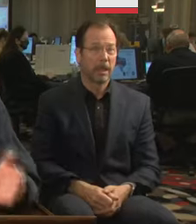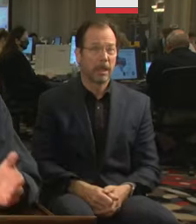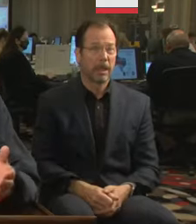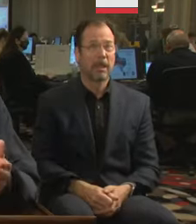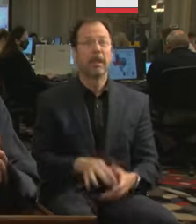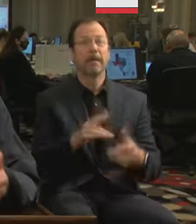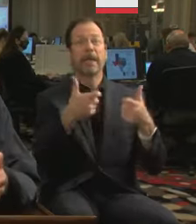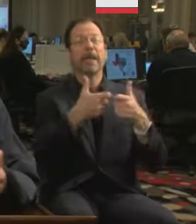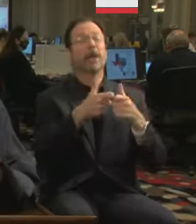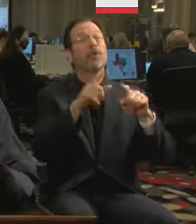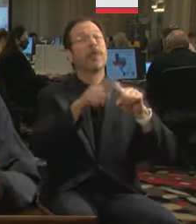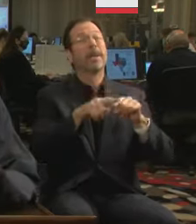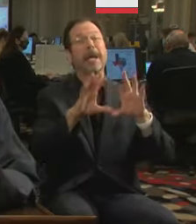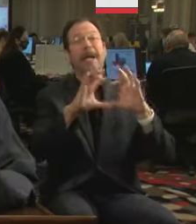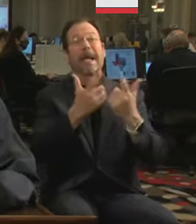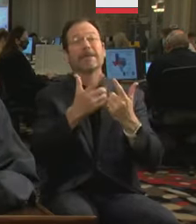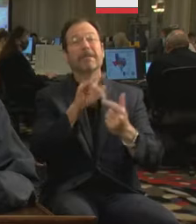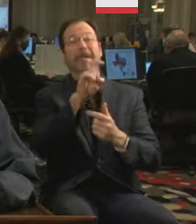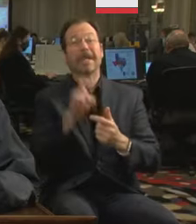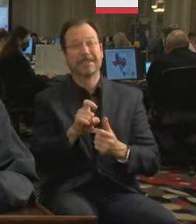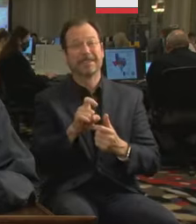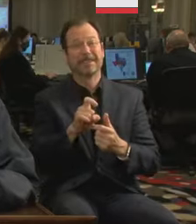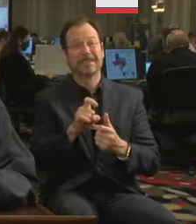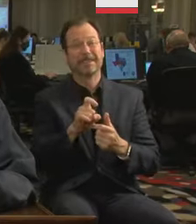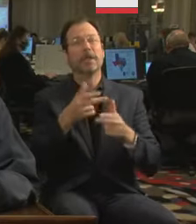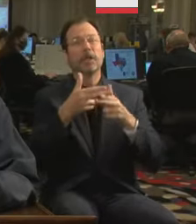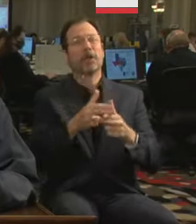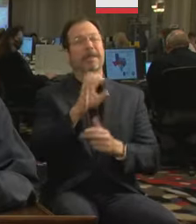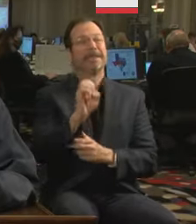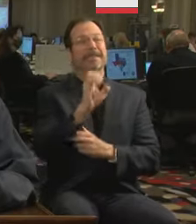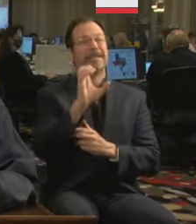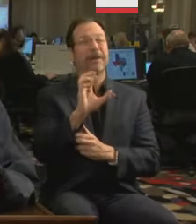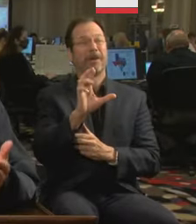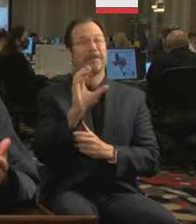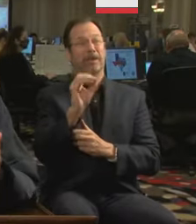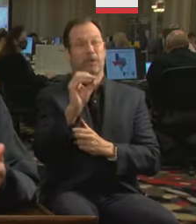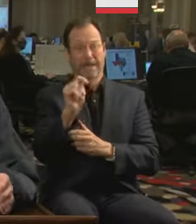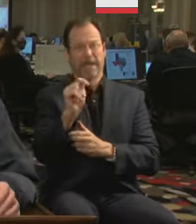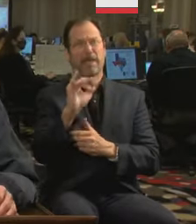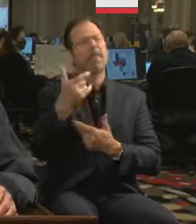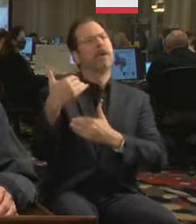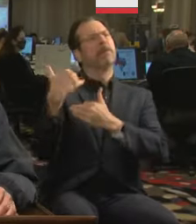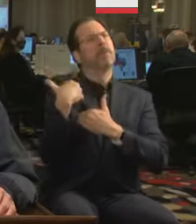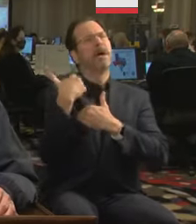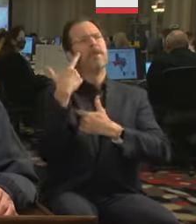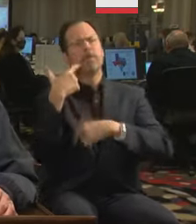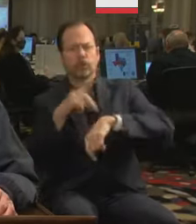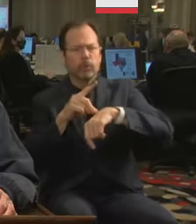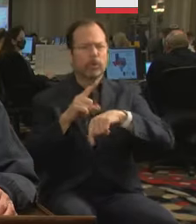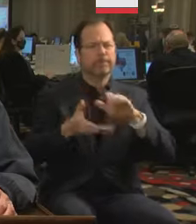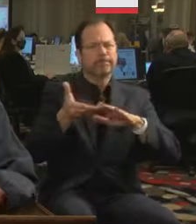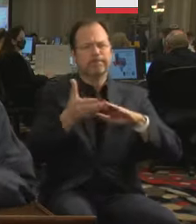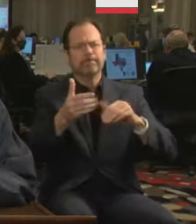The Electric Reliability Council of Texas, known as ERCOT, manages the flow of power in Texas.